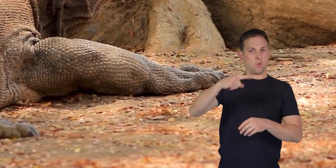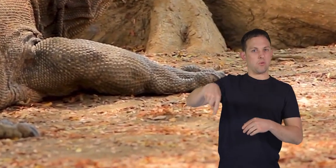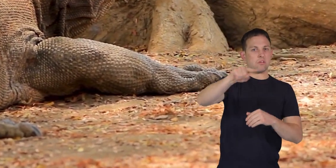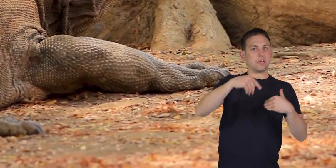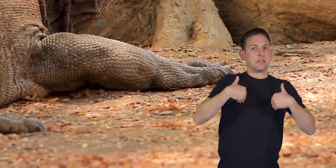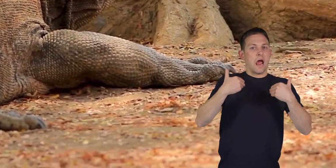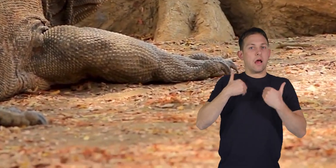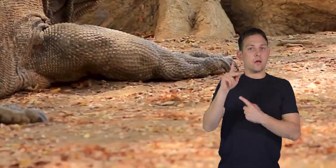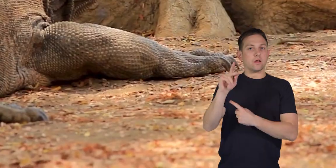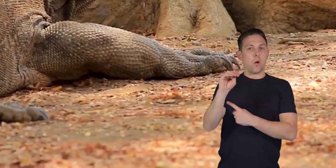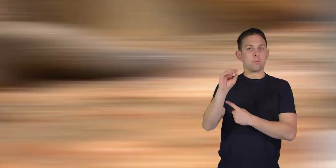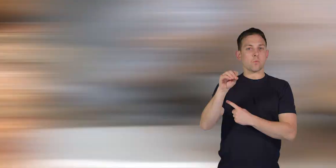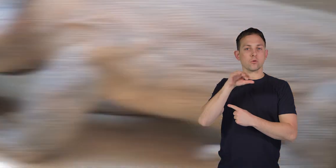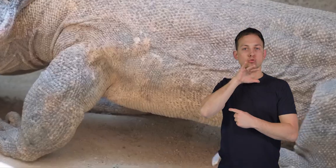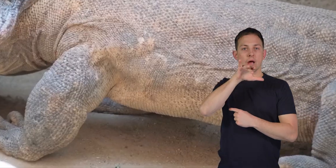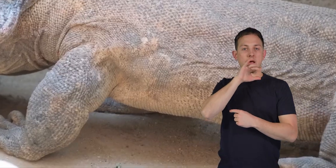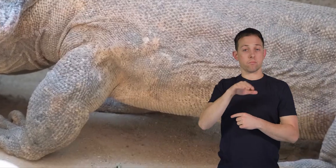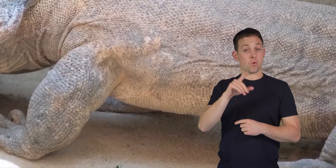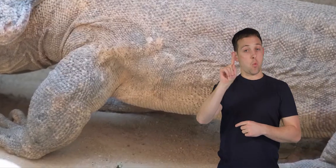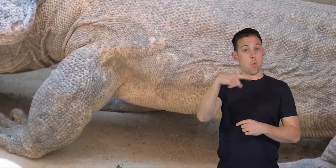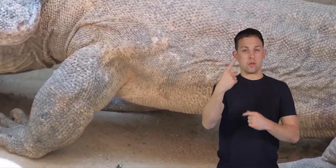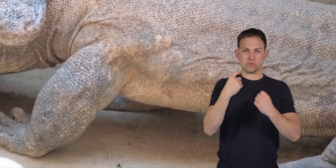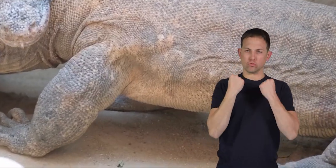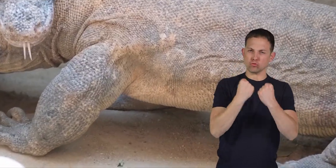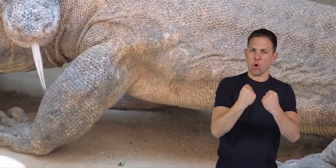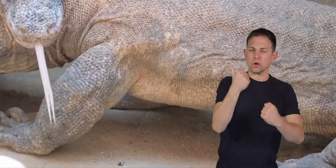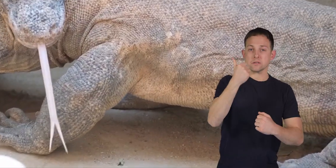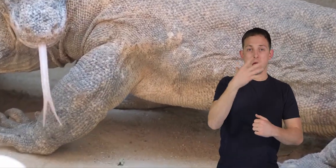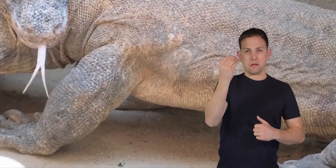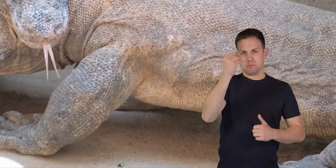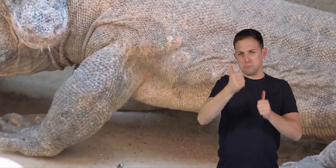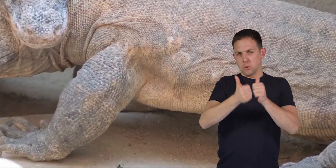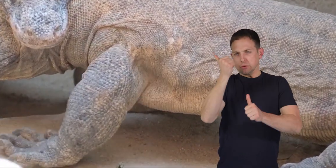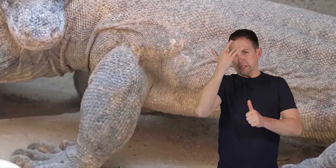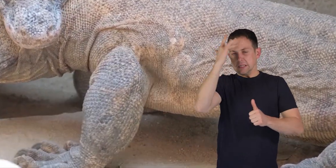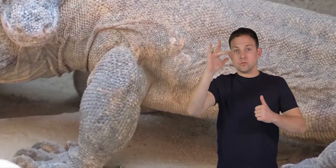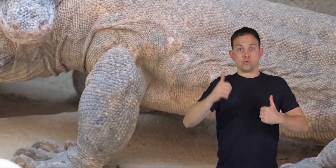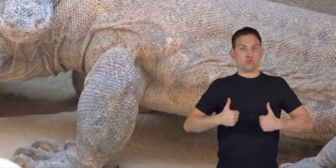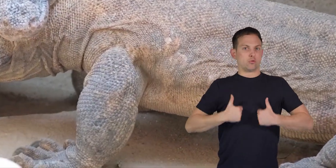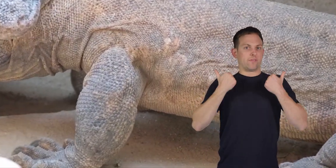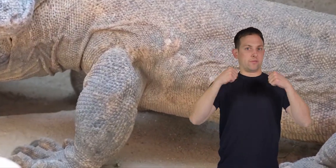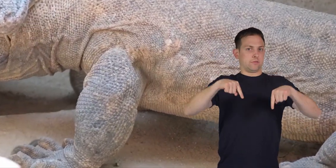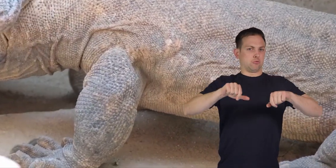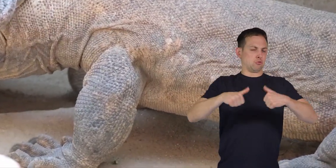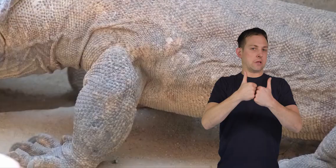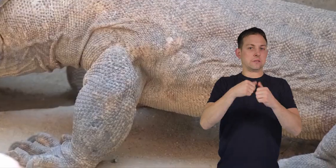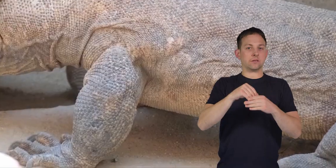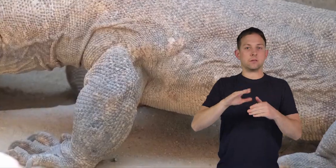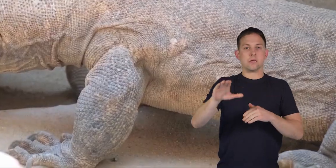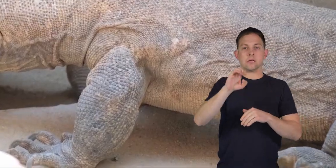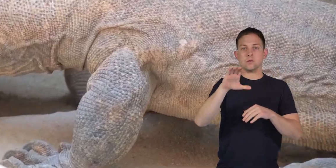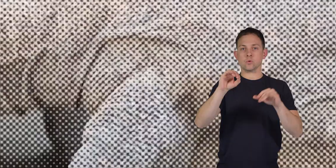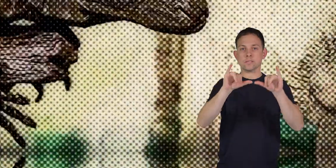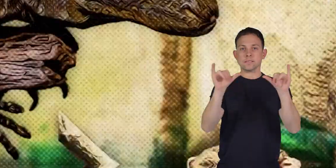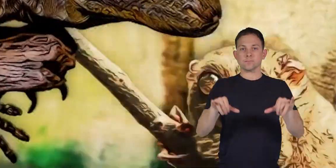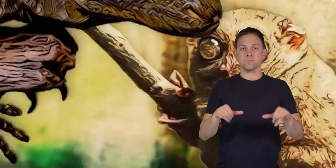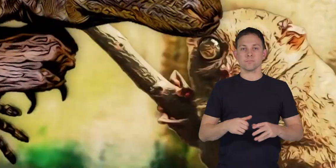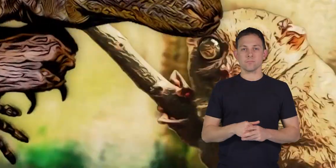young Komodo dragons, and only the strongest and the most intelligent survive the challenges of their ecosystem.